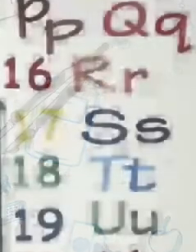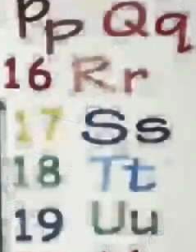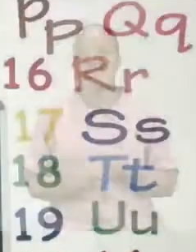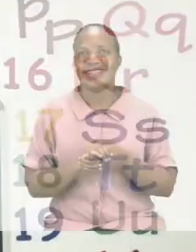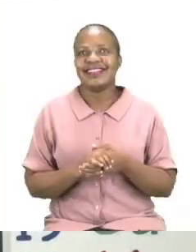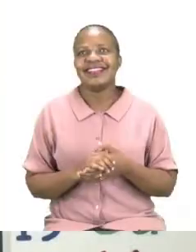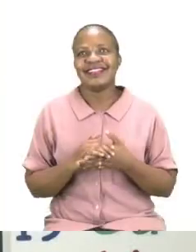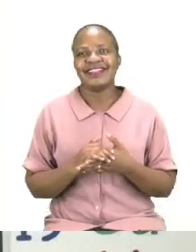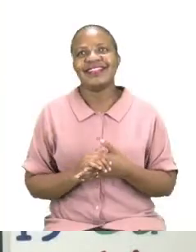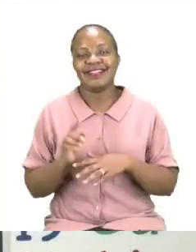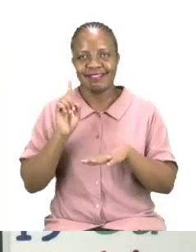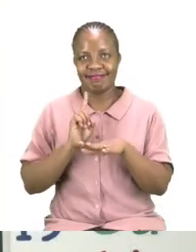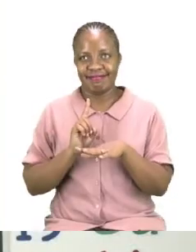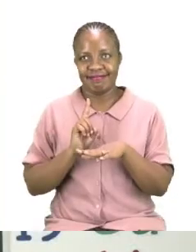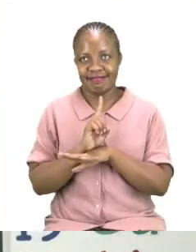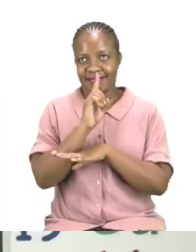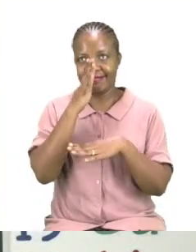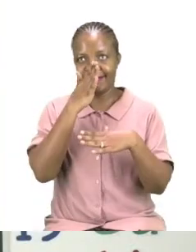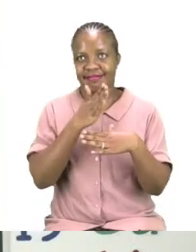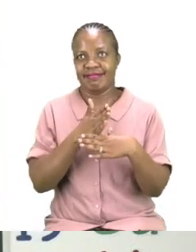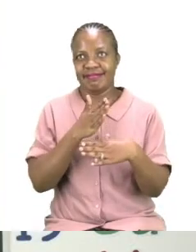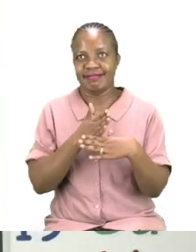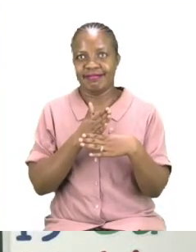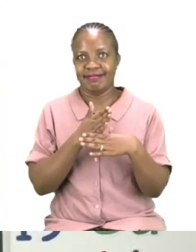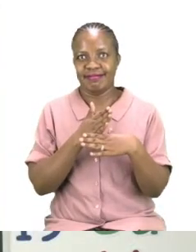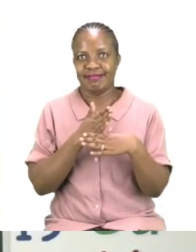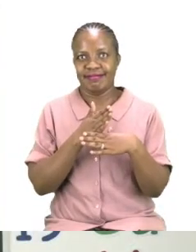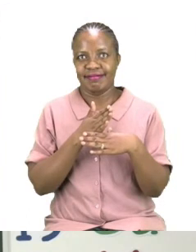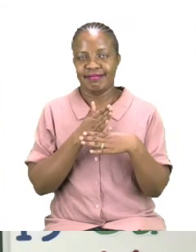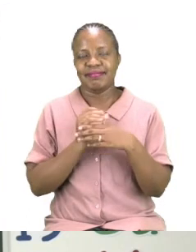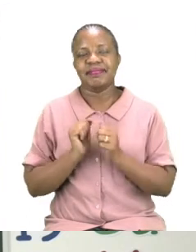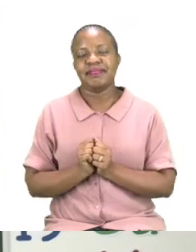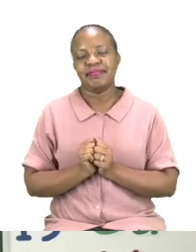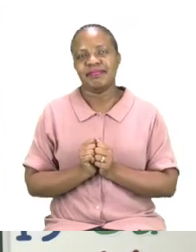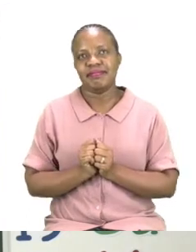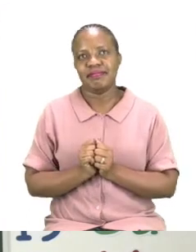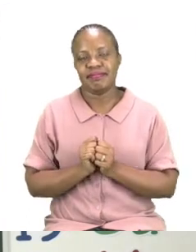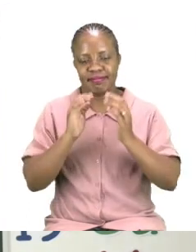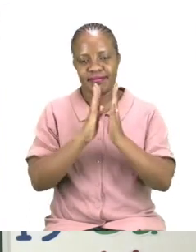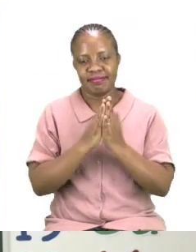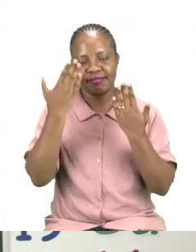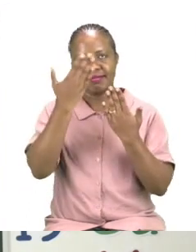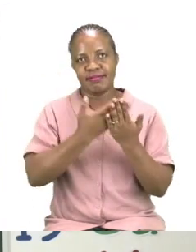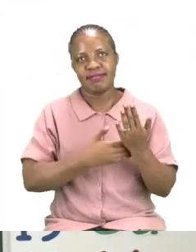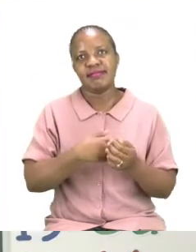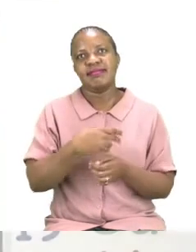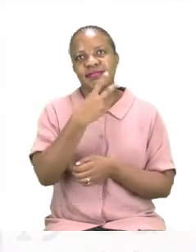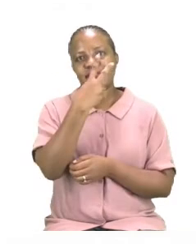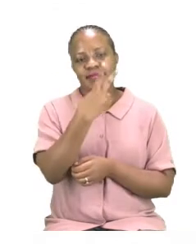For our first exercise for this part is page 29.